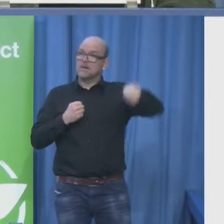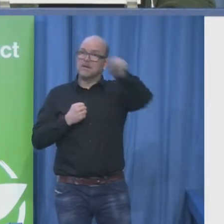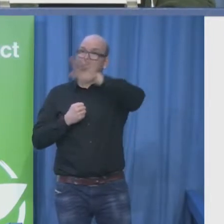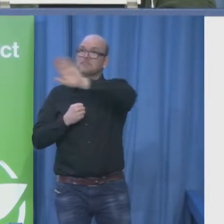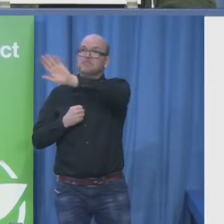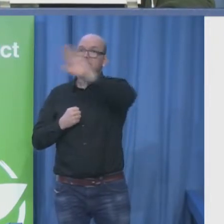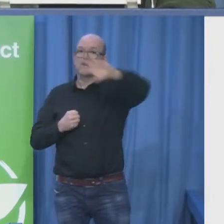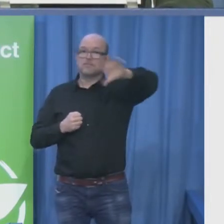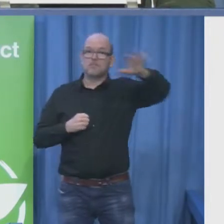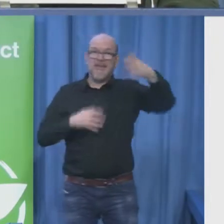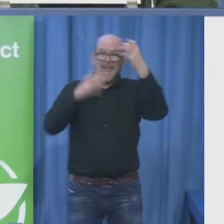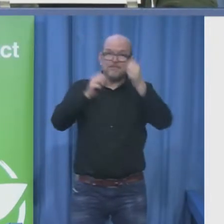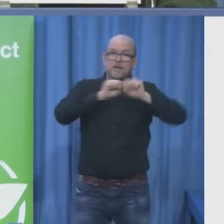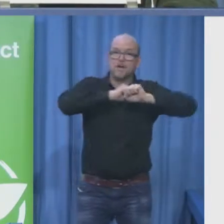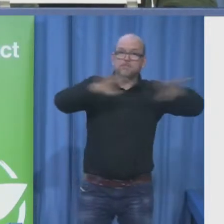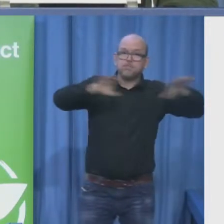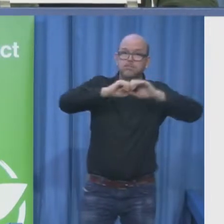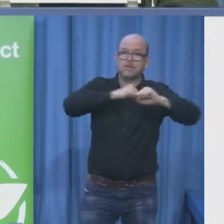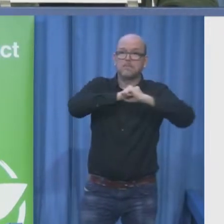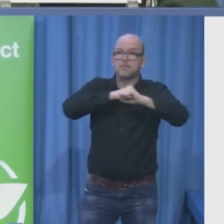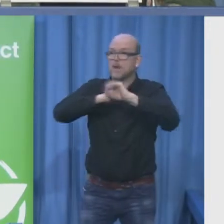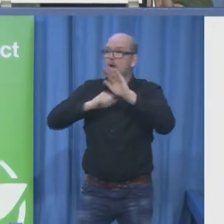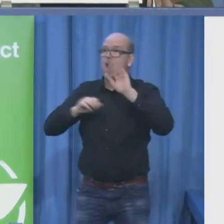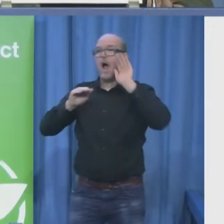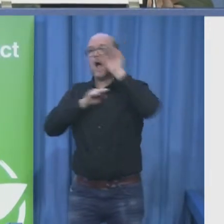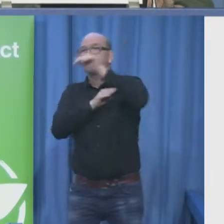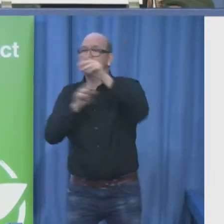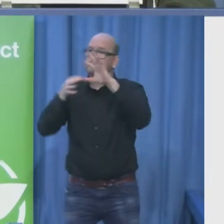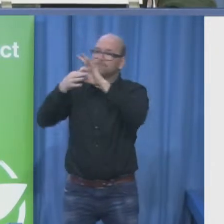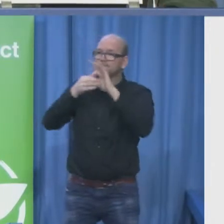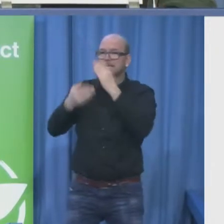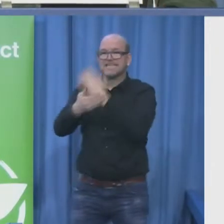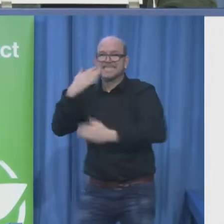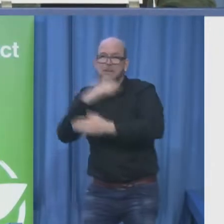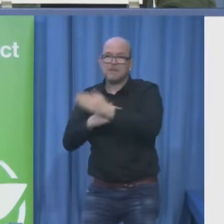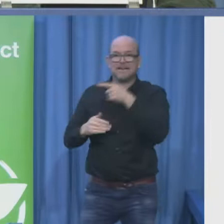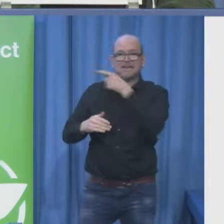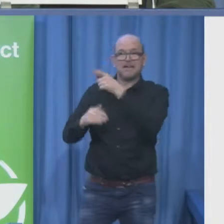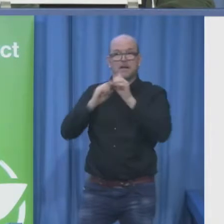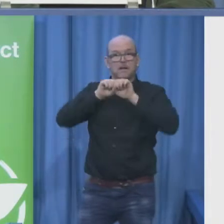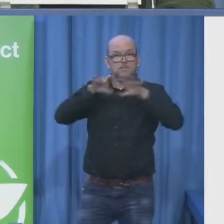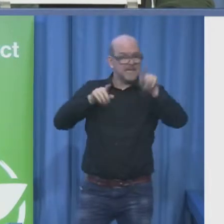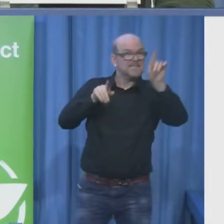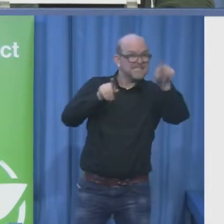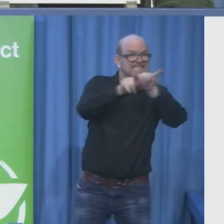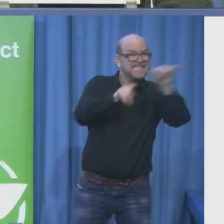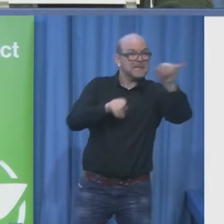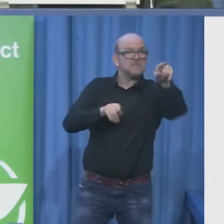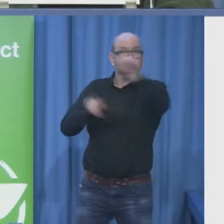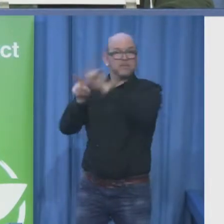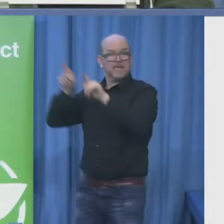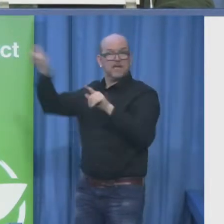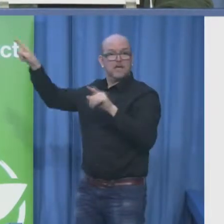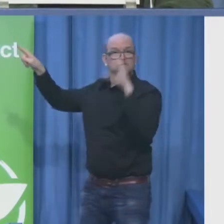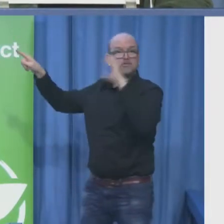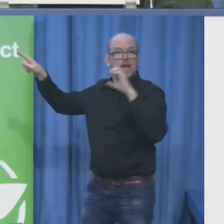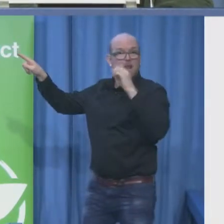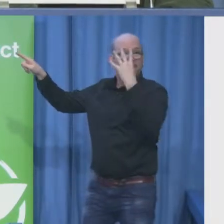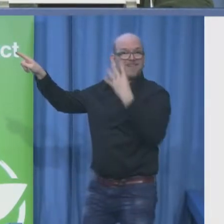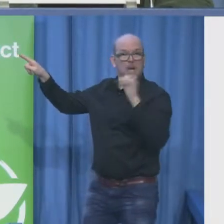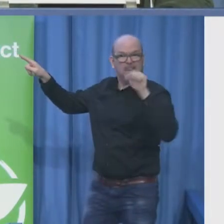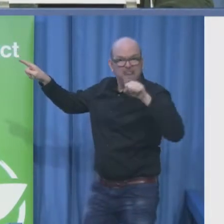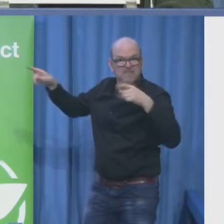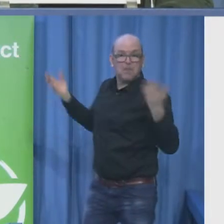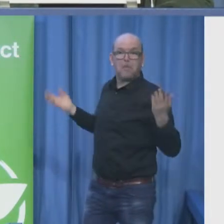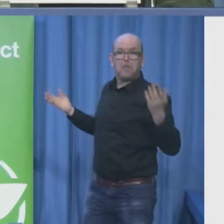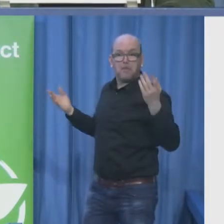zero project what to do we just why don't we add a broadcaster section to the next one let's take a look at